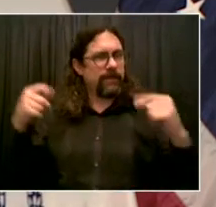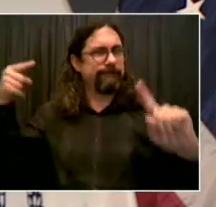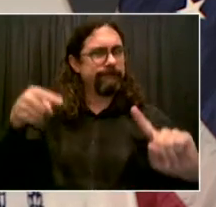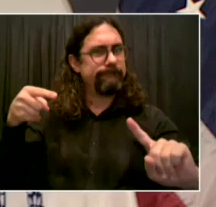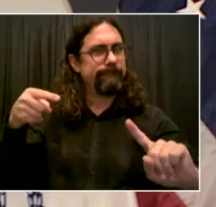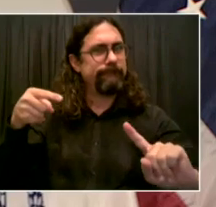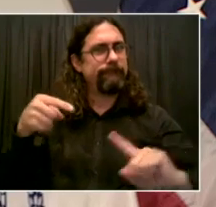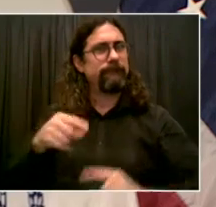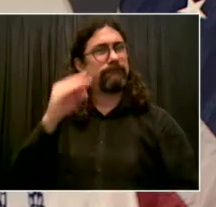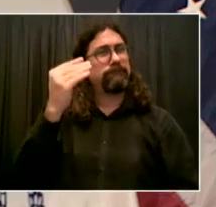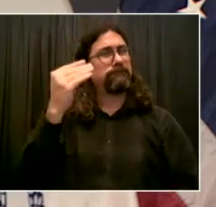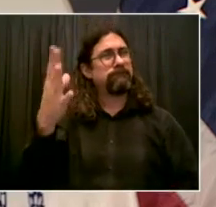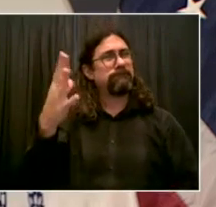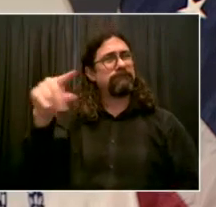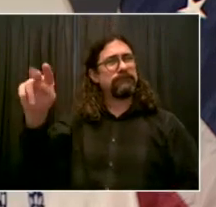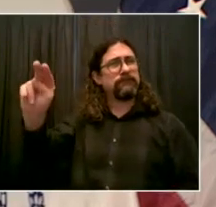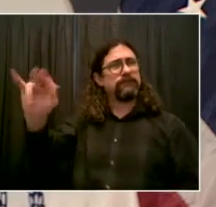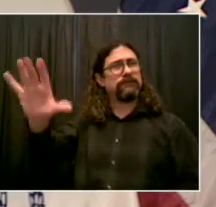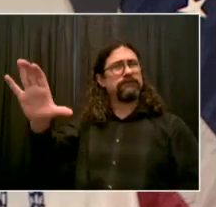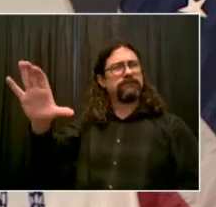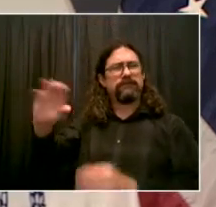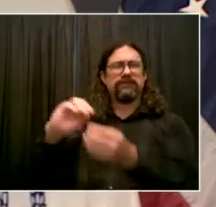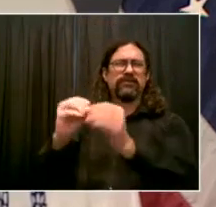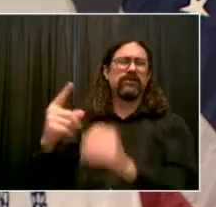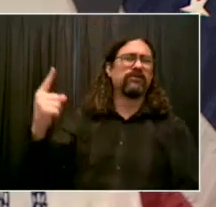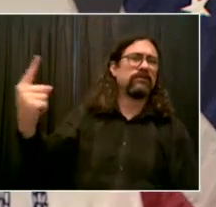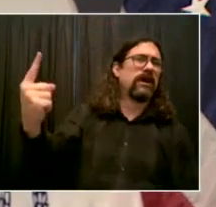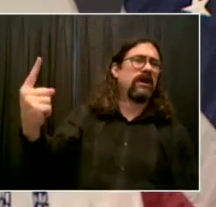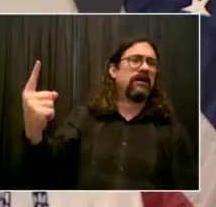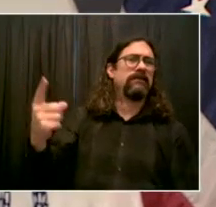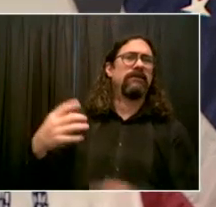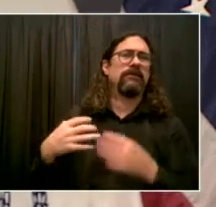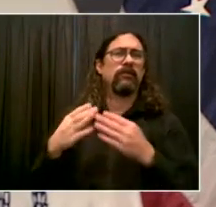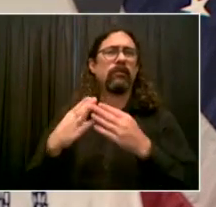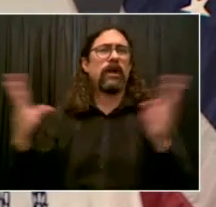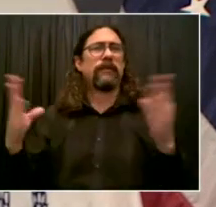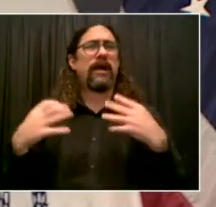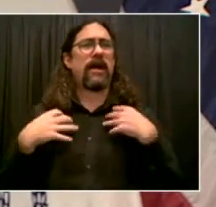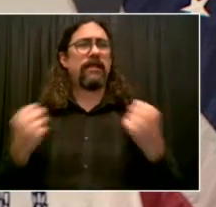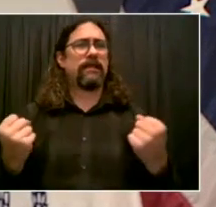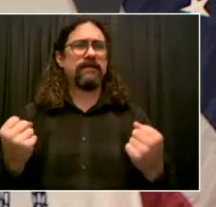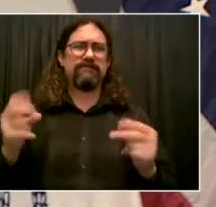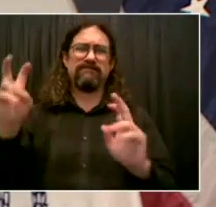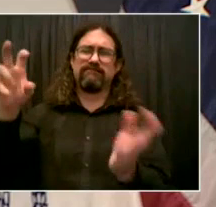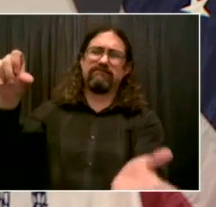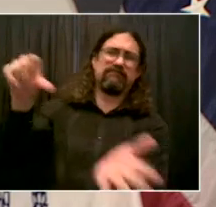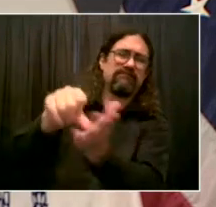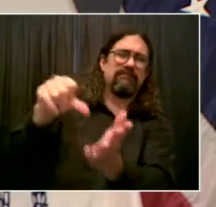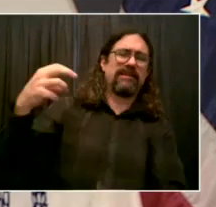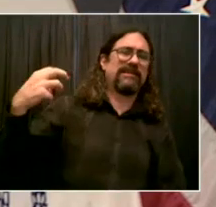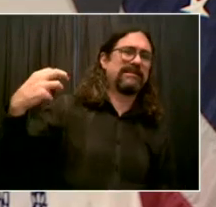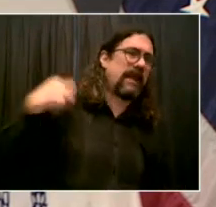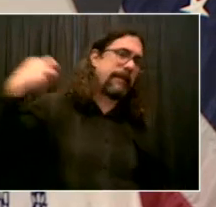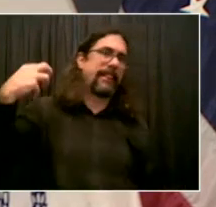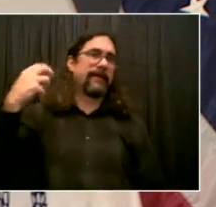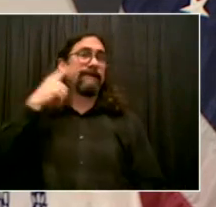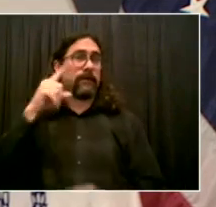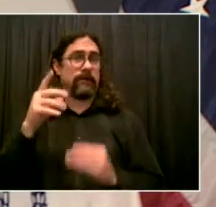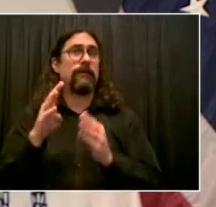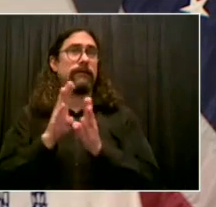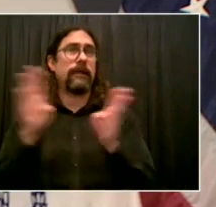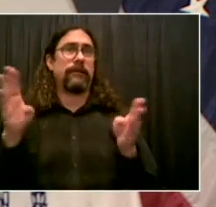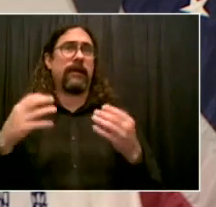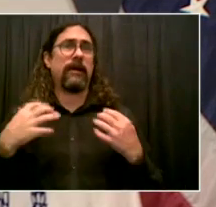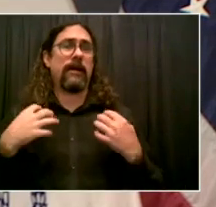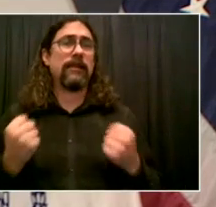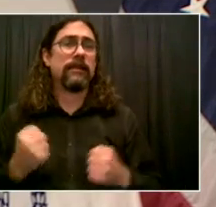and we believe we're special. We are special and we went through hell with this pandemic. We were the epicenter for a long time